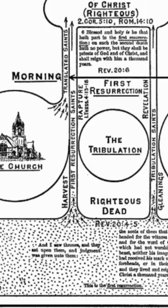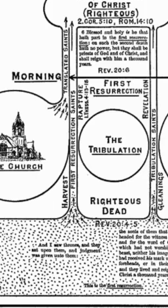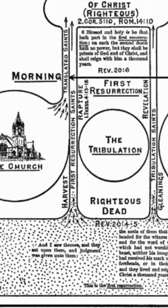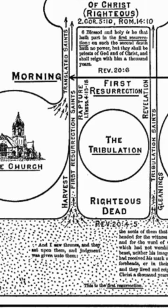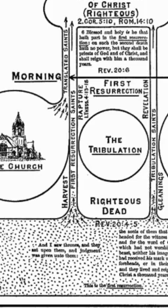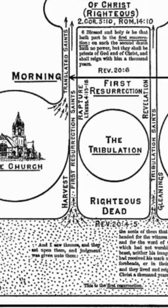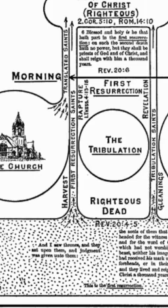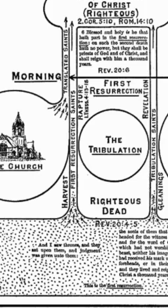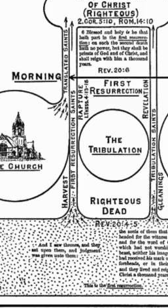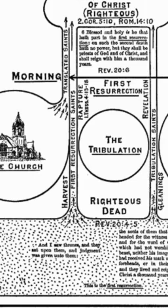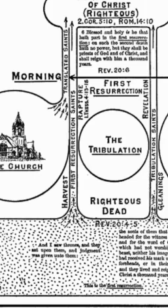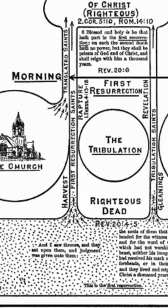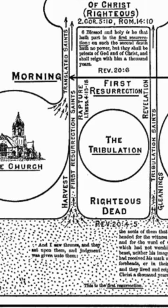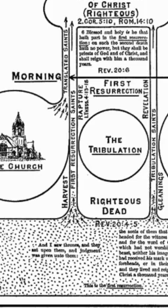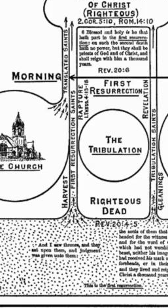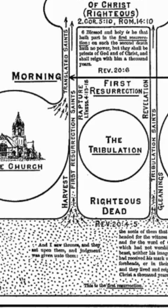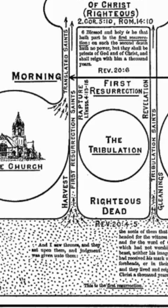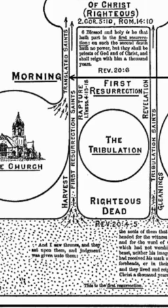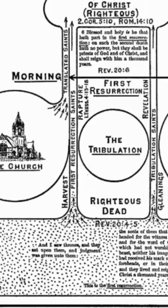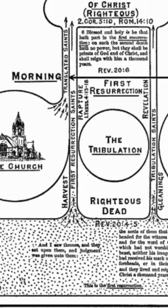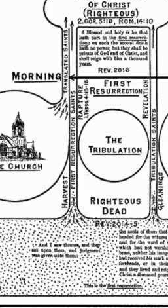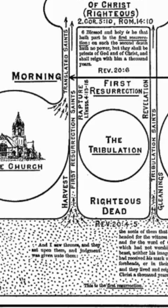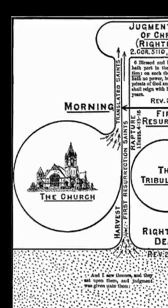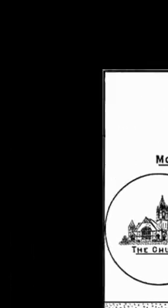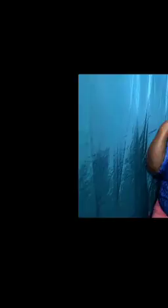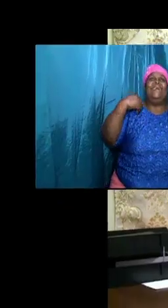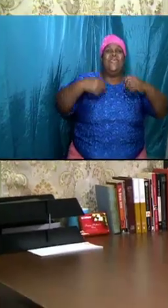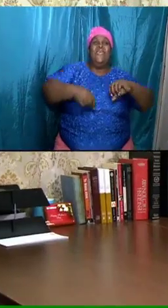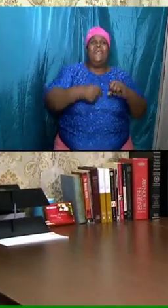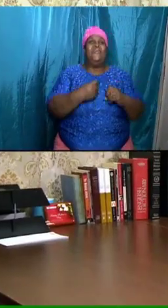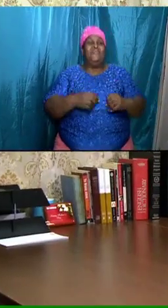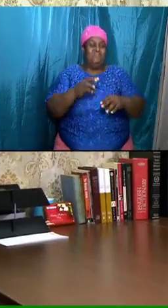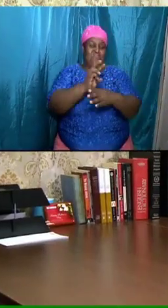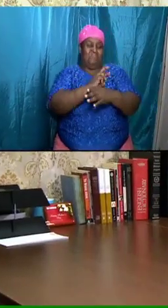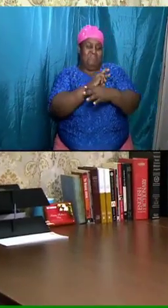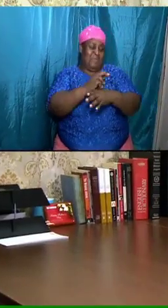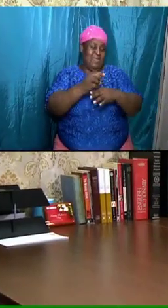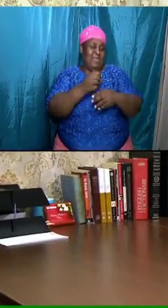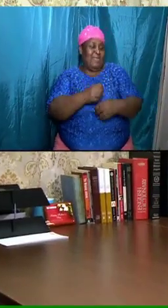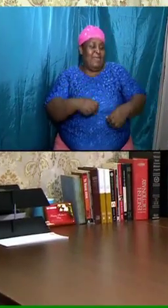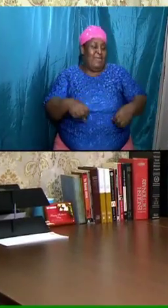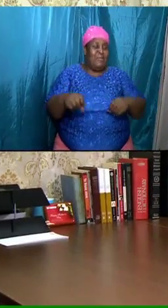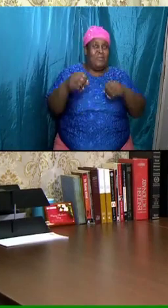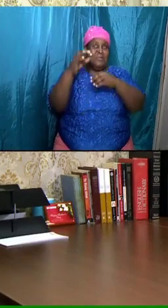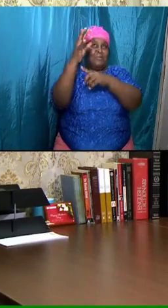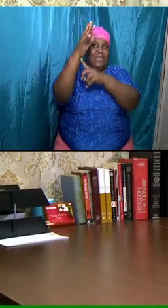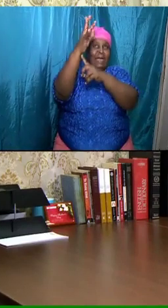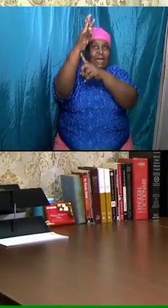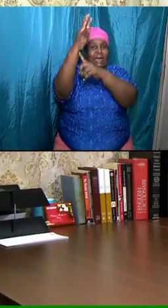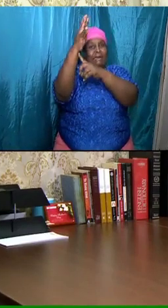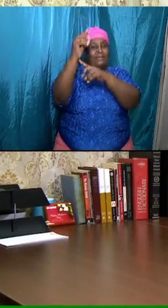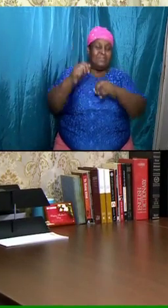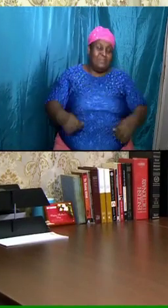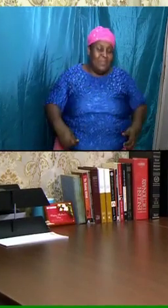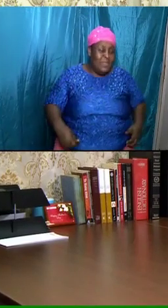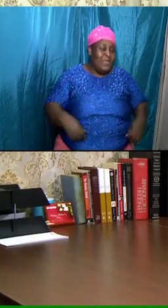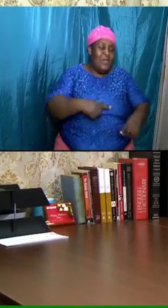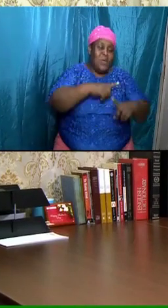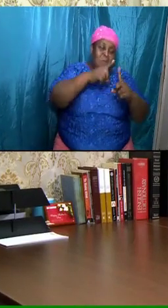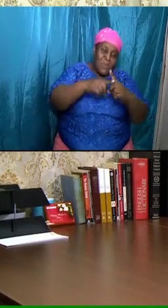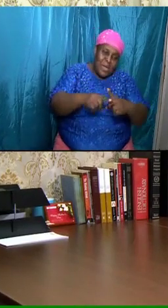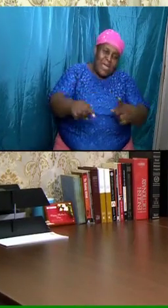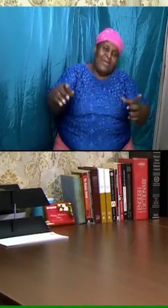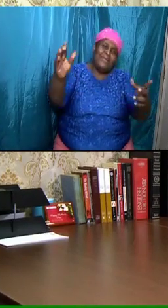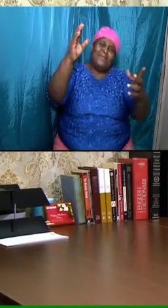sought out something with her bridal garment she made sure that her lamp is trimmed and everything so that when the bride